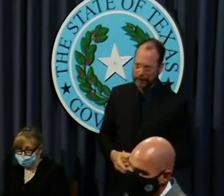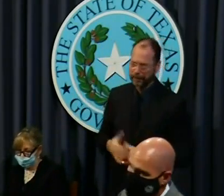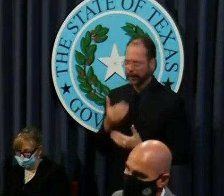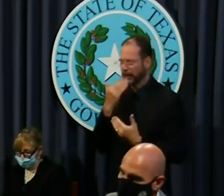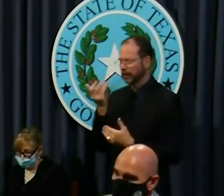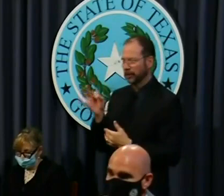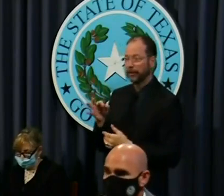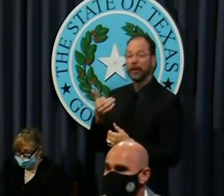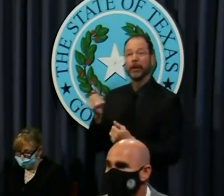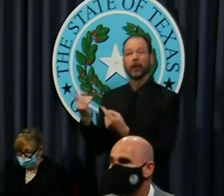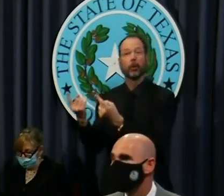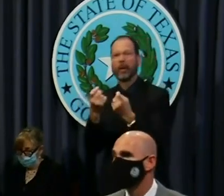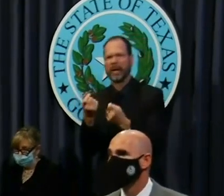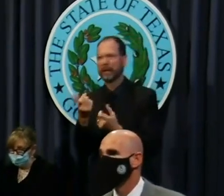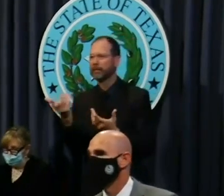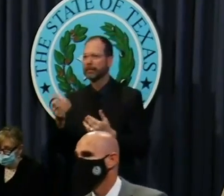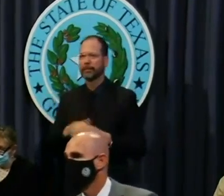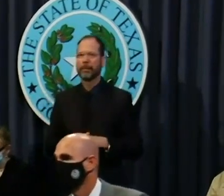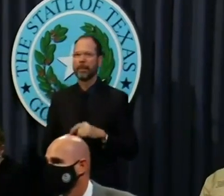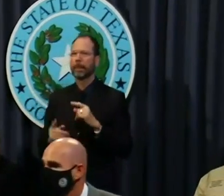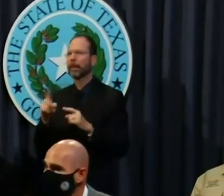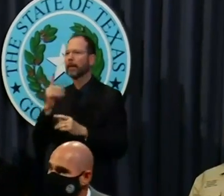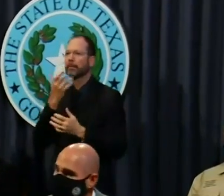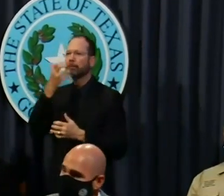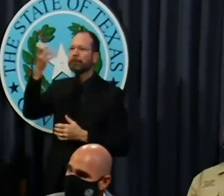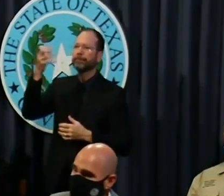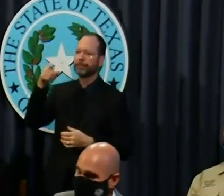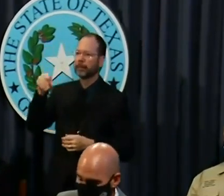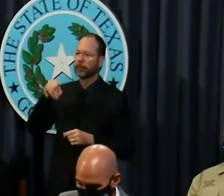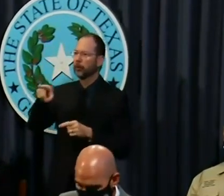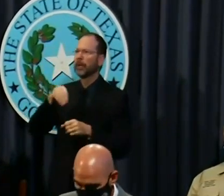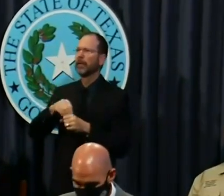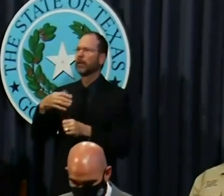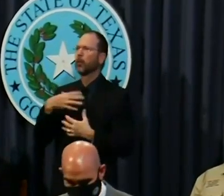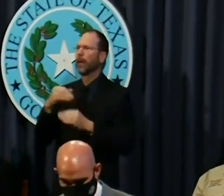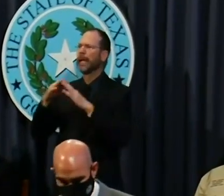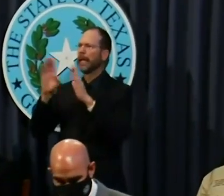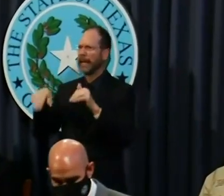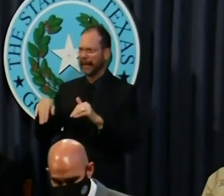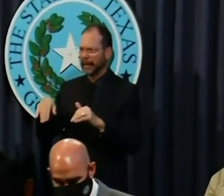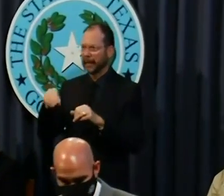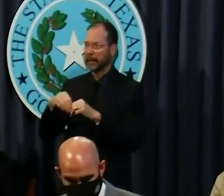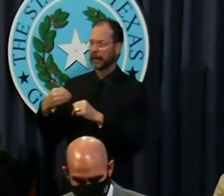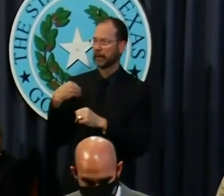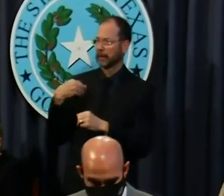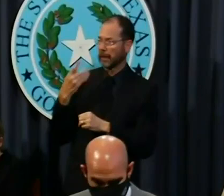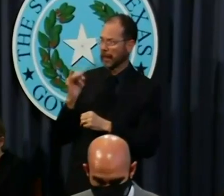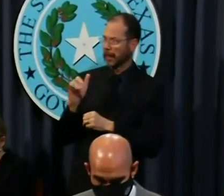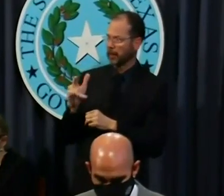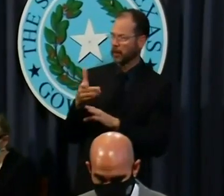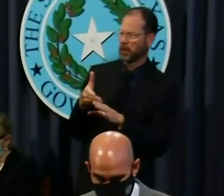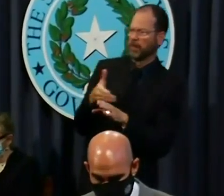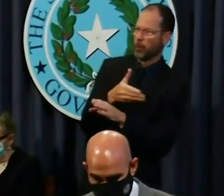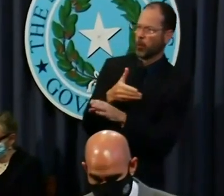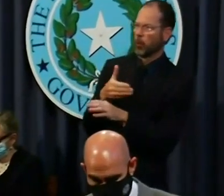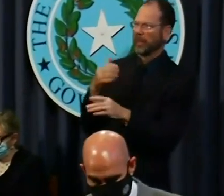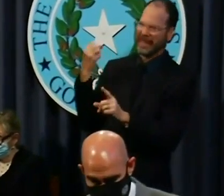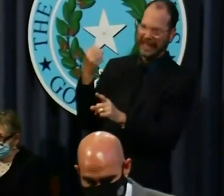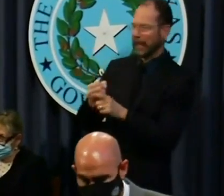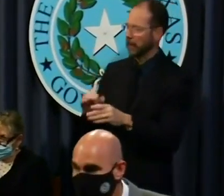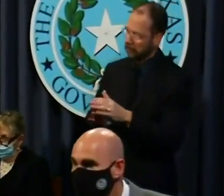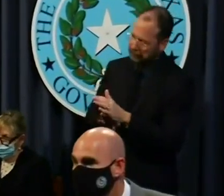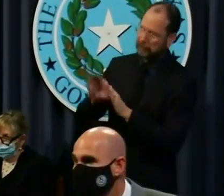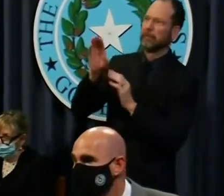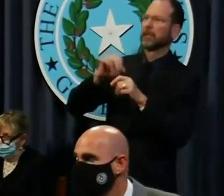Chief. We'll take a few questions. Thank you, Governor. You were at the White House in April, right before the big spike here in